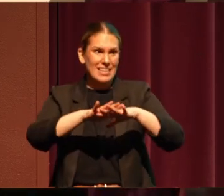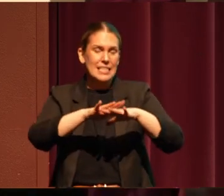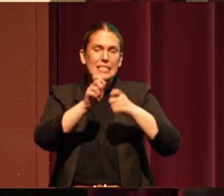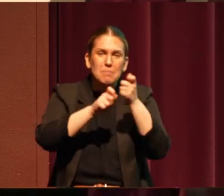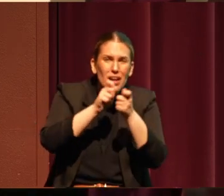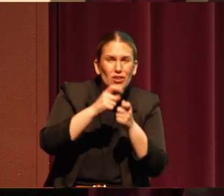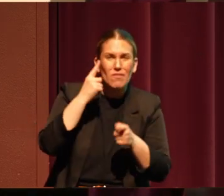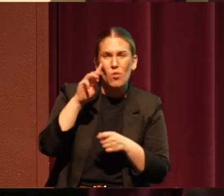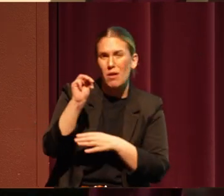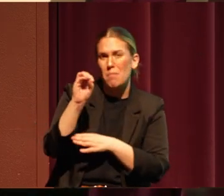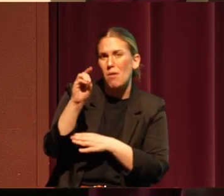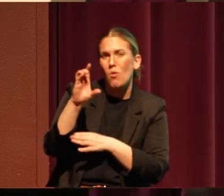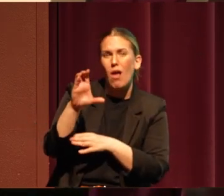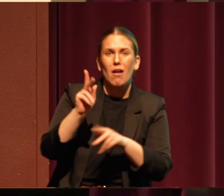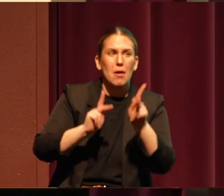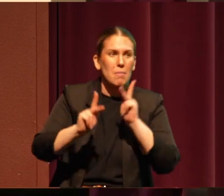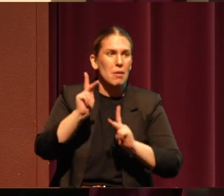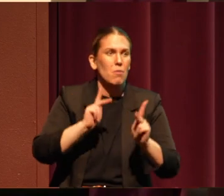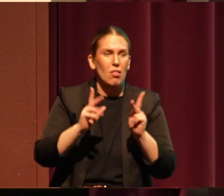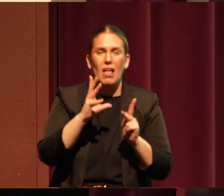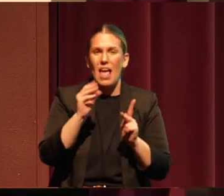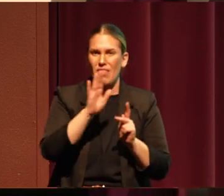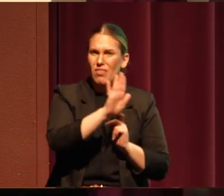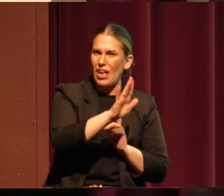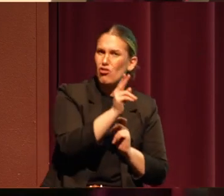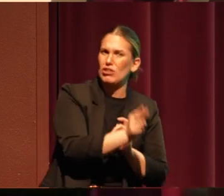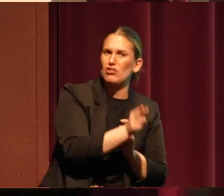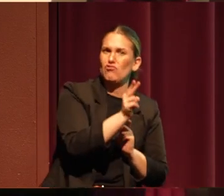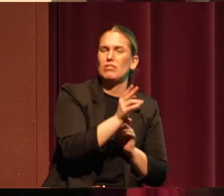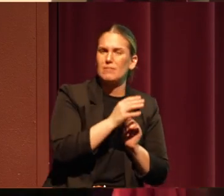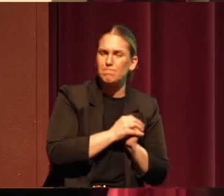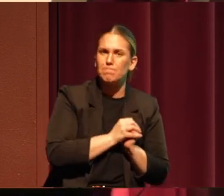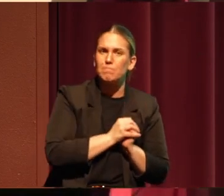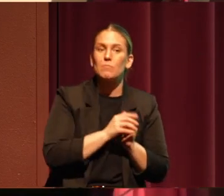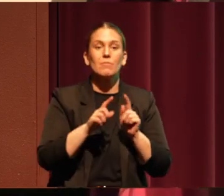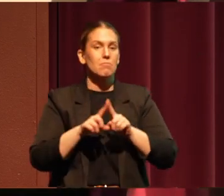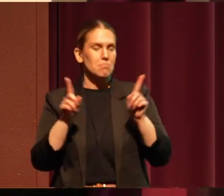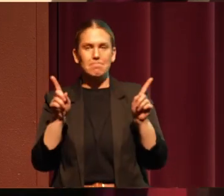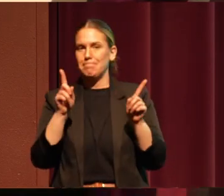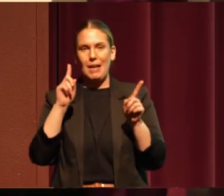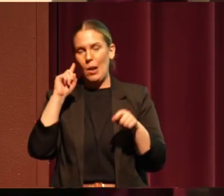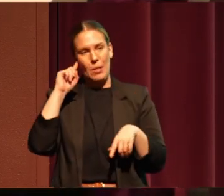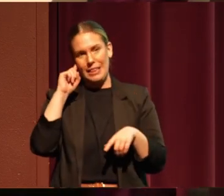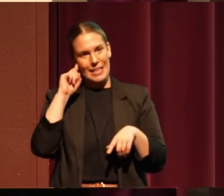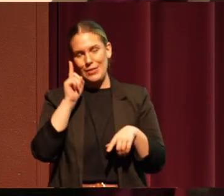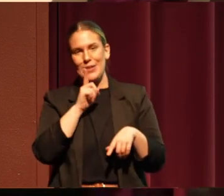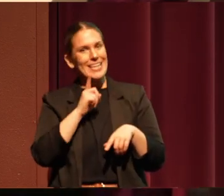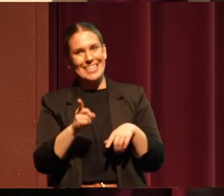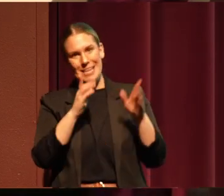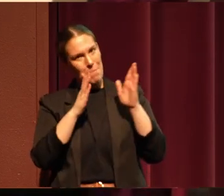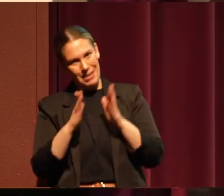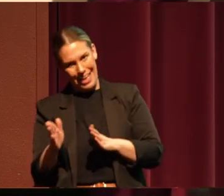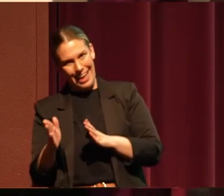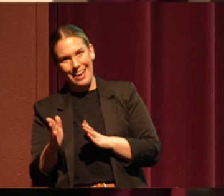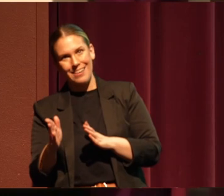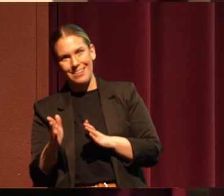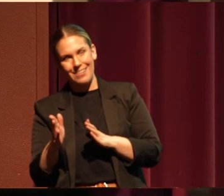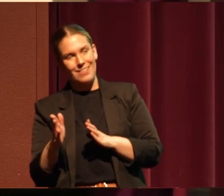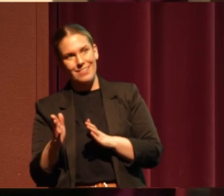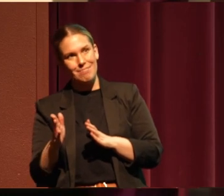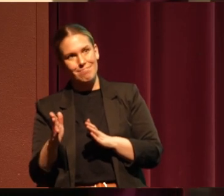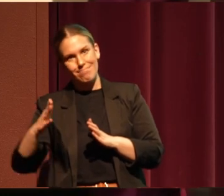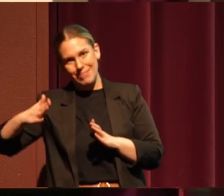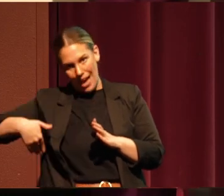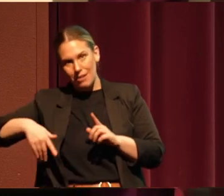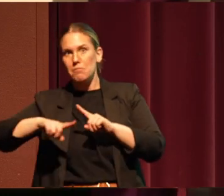for what they went through in the history of the Lava Beds. But I don't think there's a plan to do so. But Native